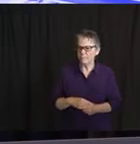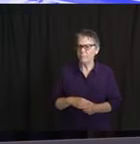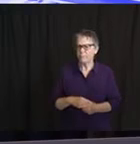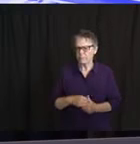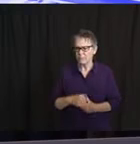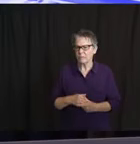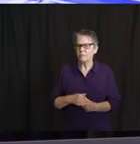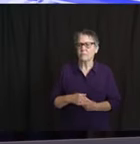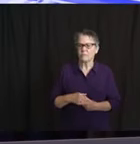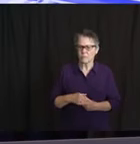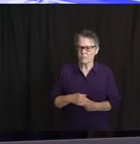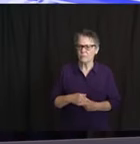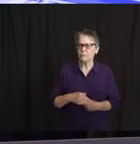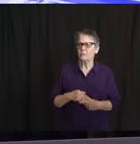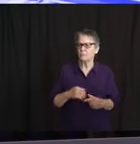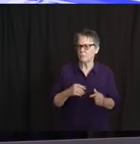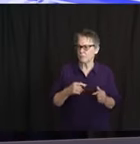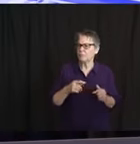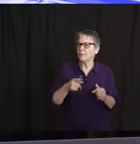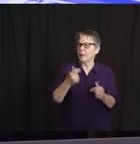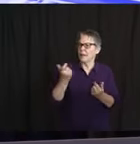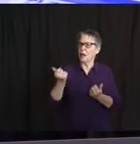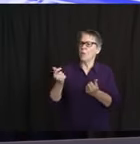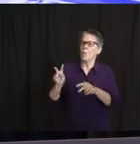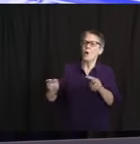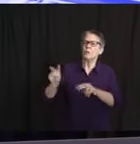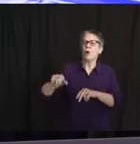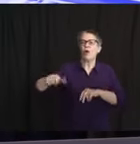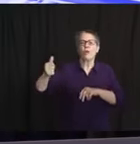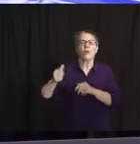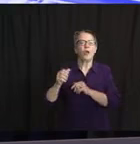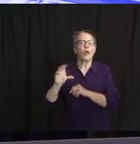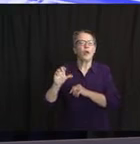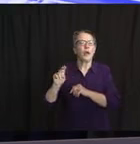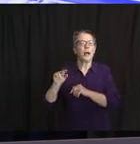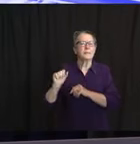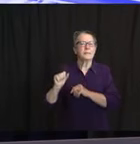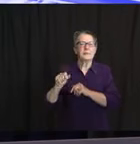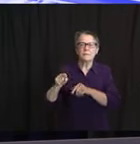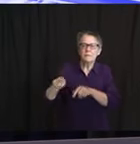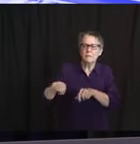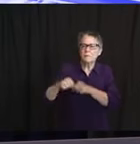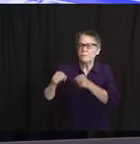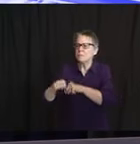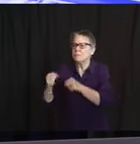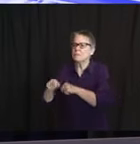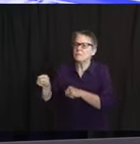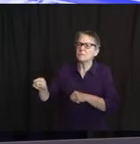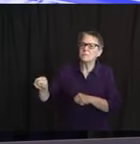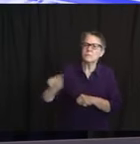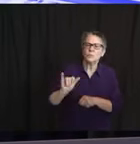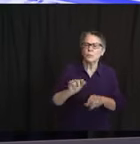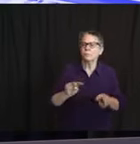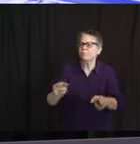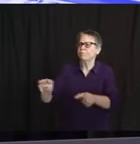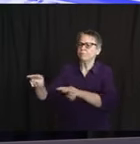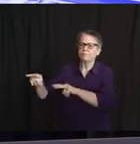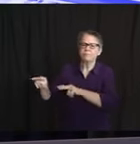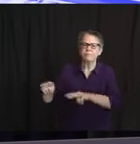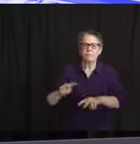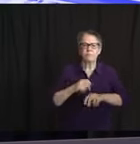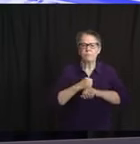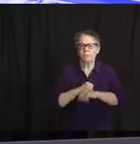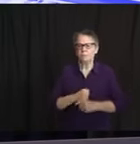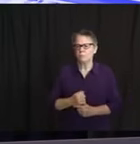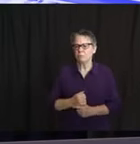hosted that. And again, aside from violent crime, fraud, drugs, those